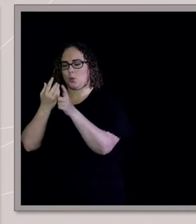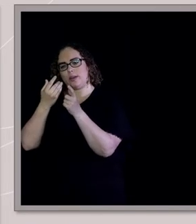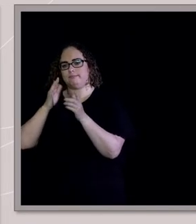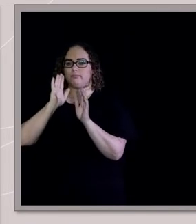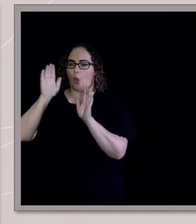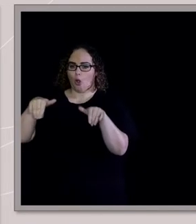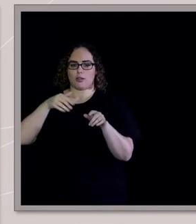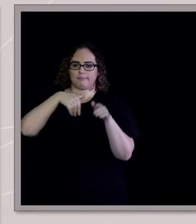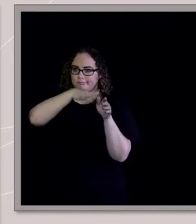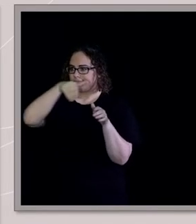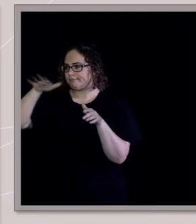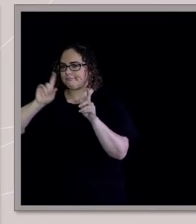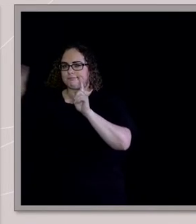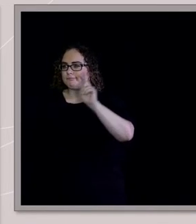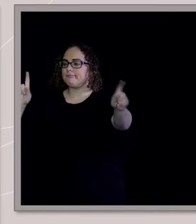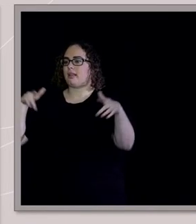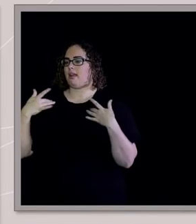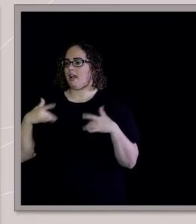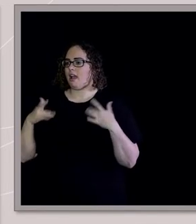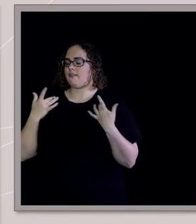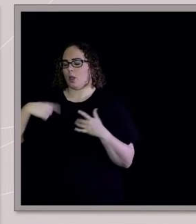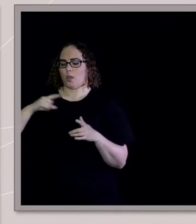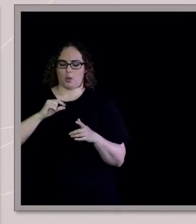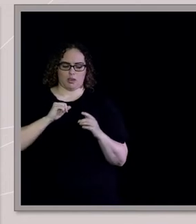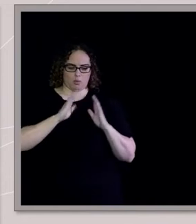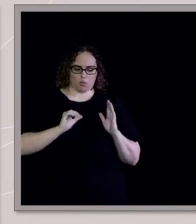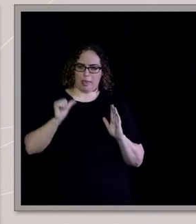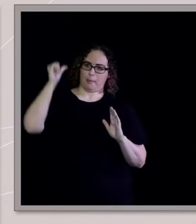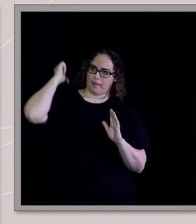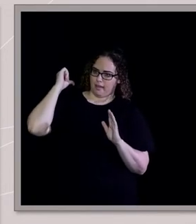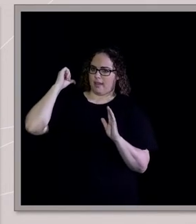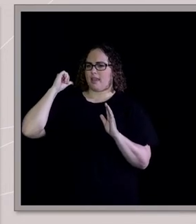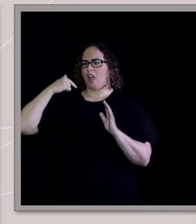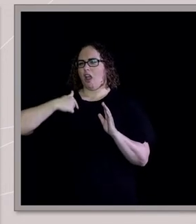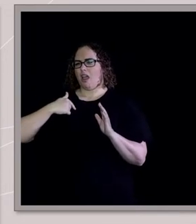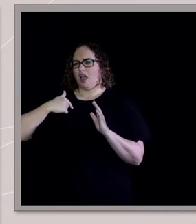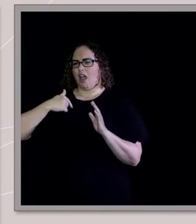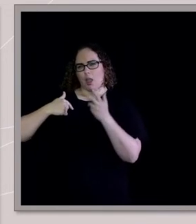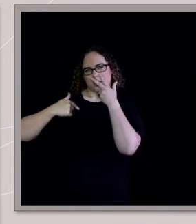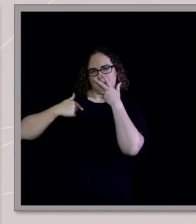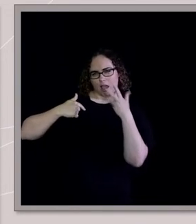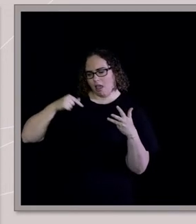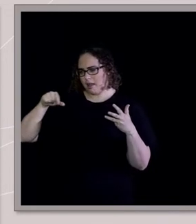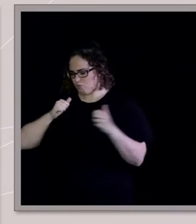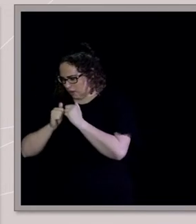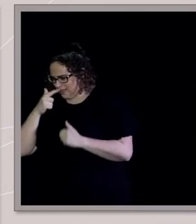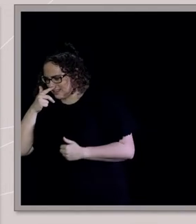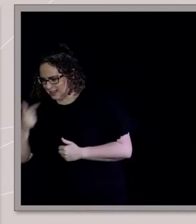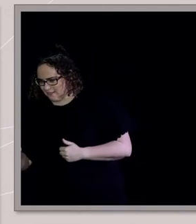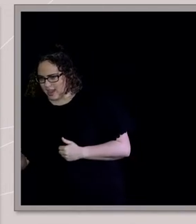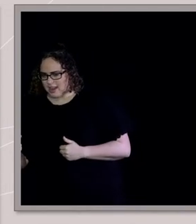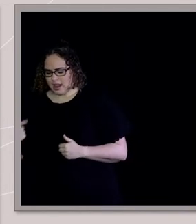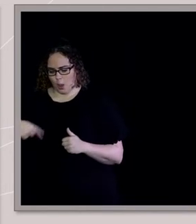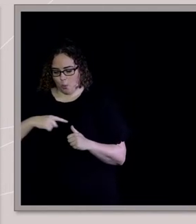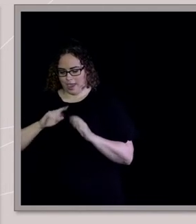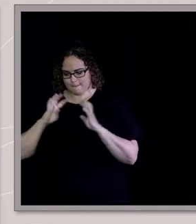riverbank out the back of Mudgee, and he was seven, I was nine. And I feel in this prayer meeting, this